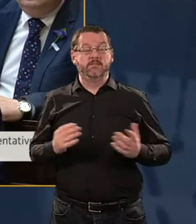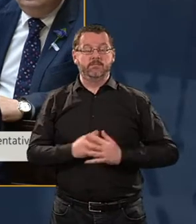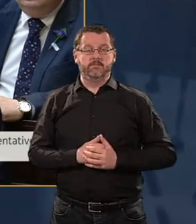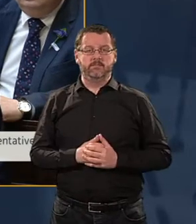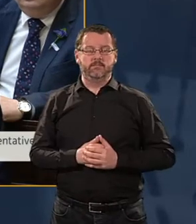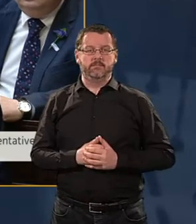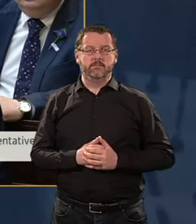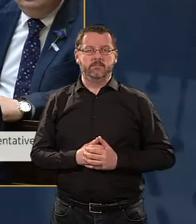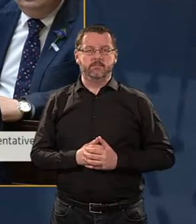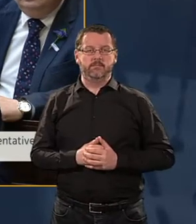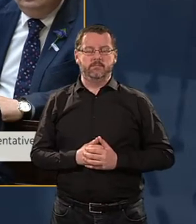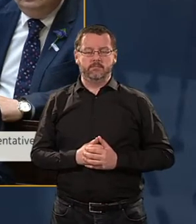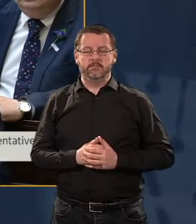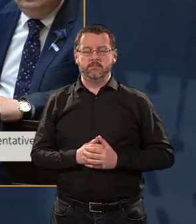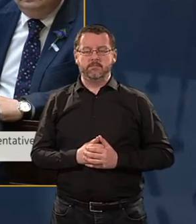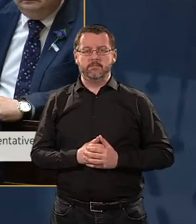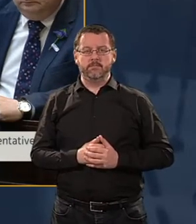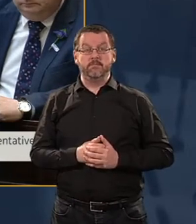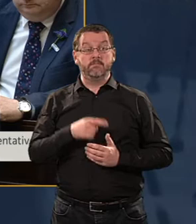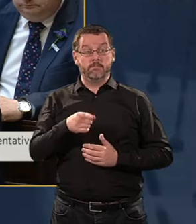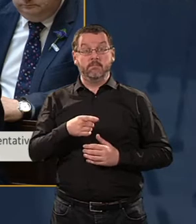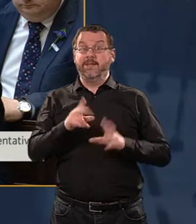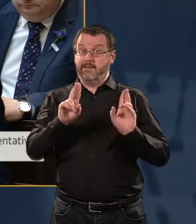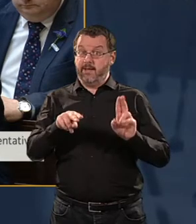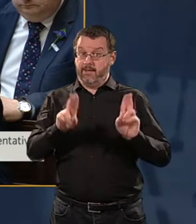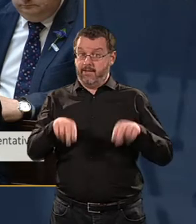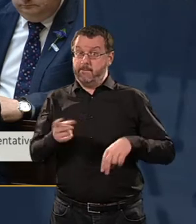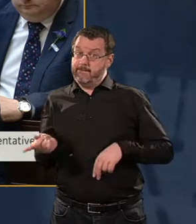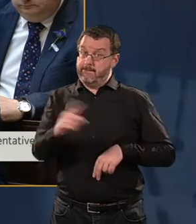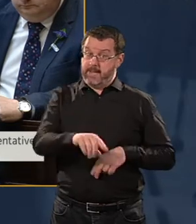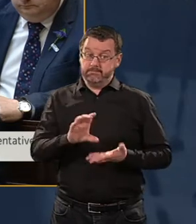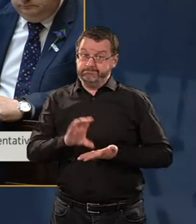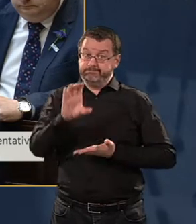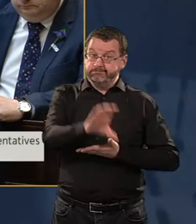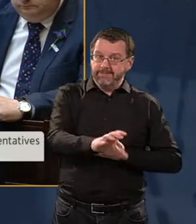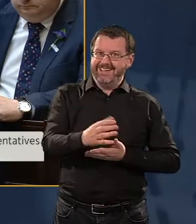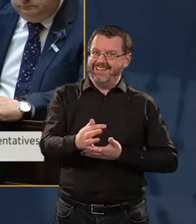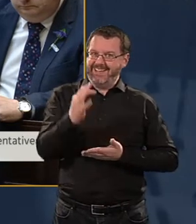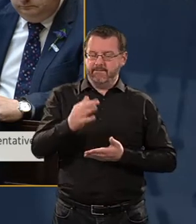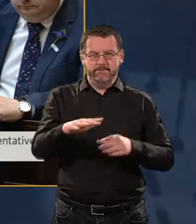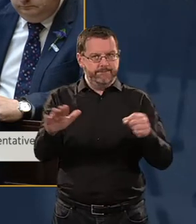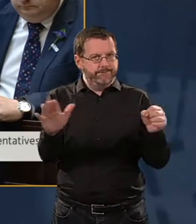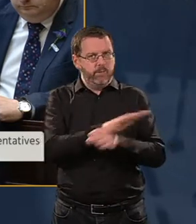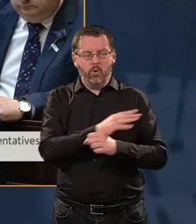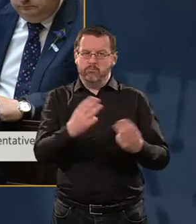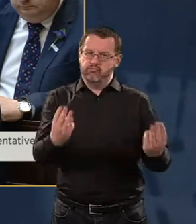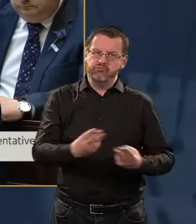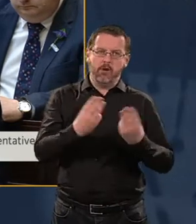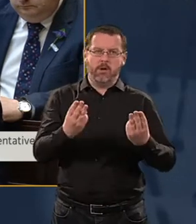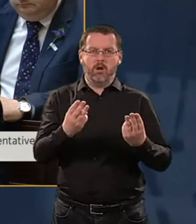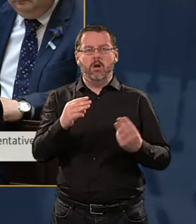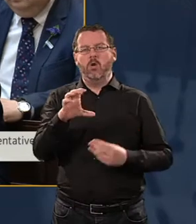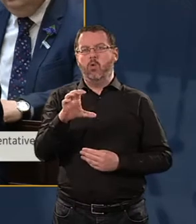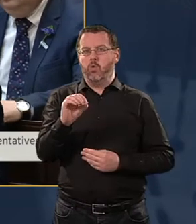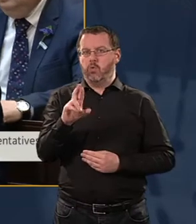support can only be restored when we have proper corporate governance. But also critically,